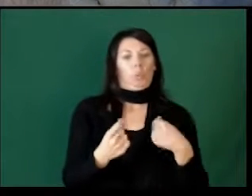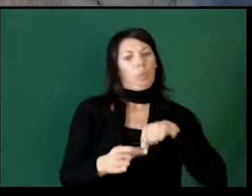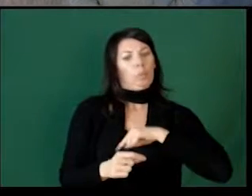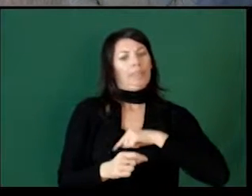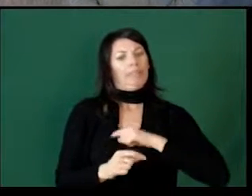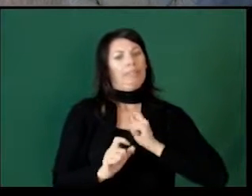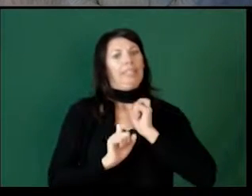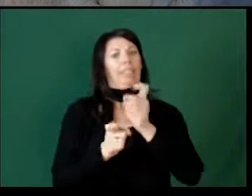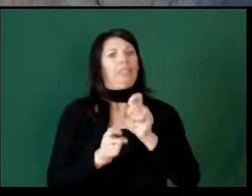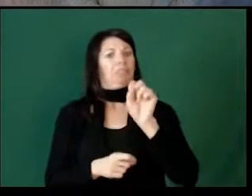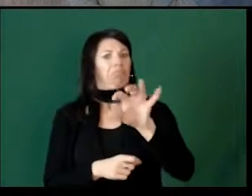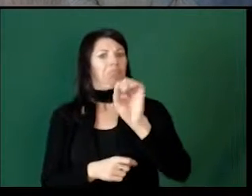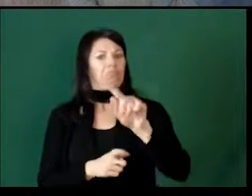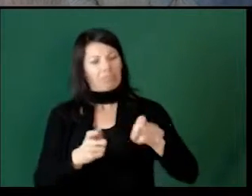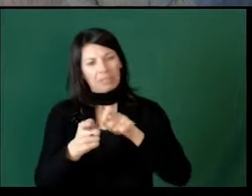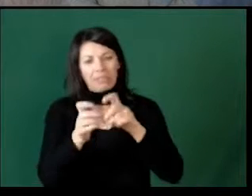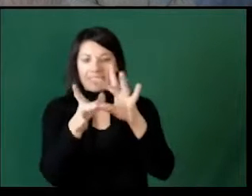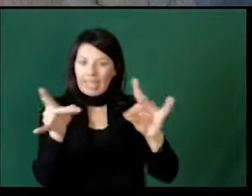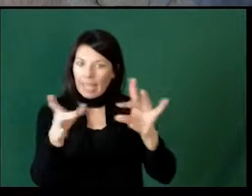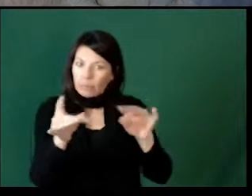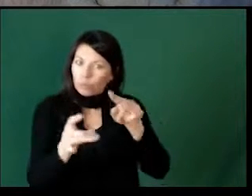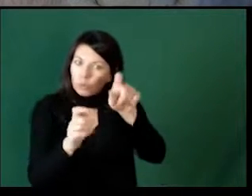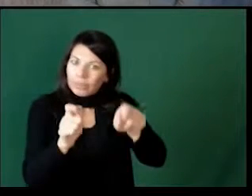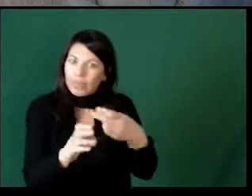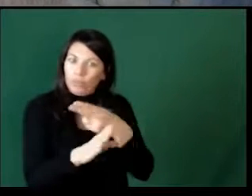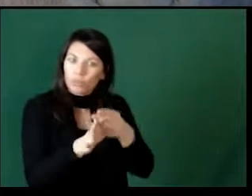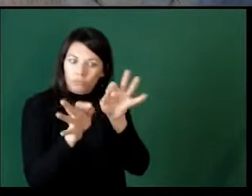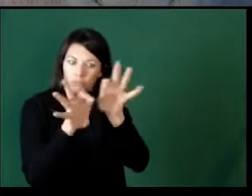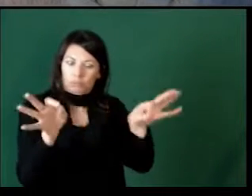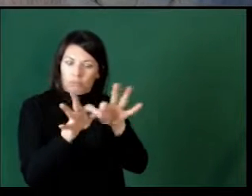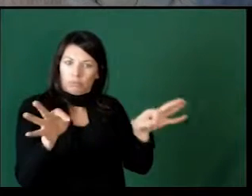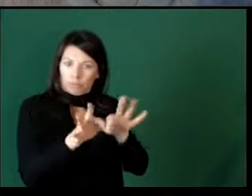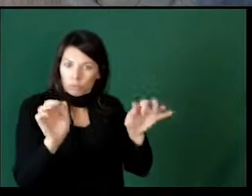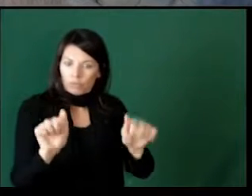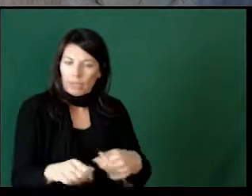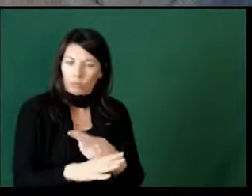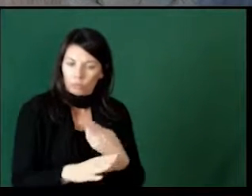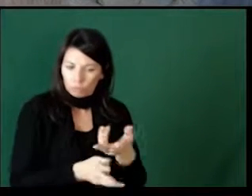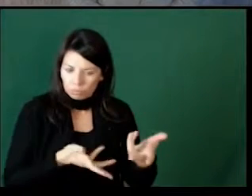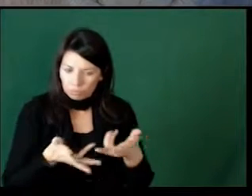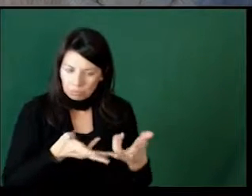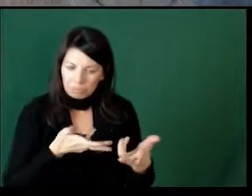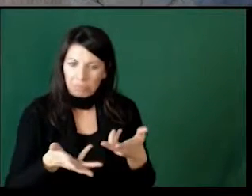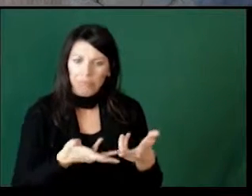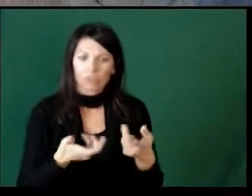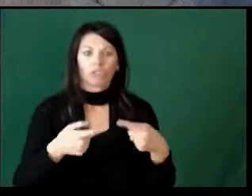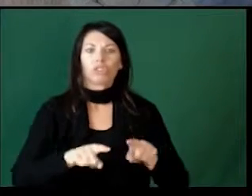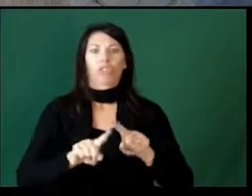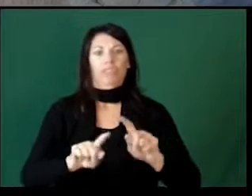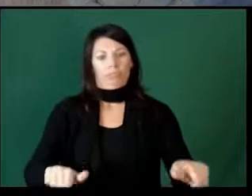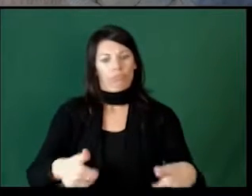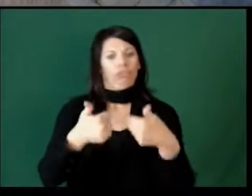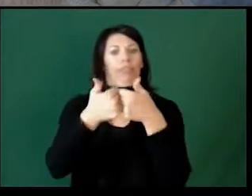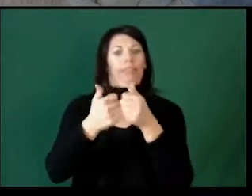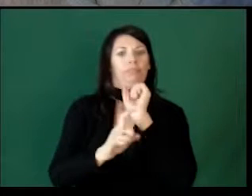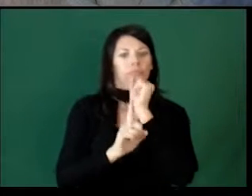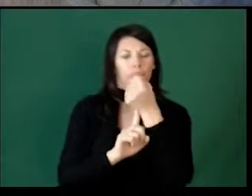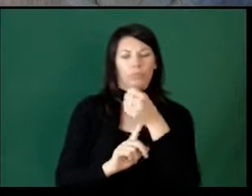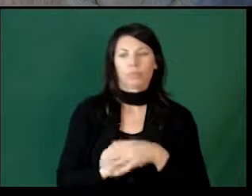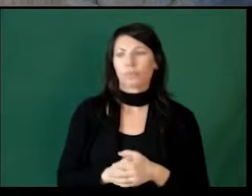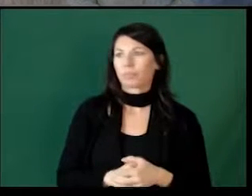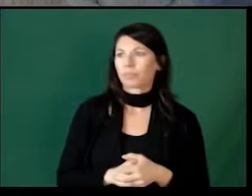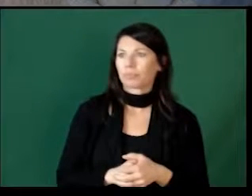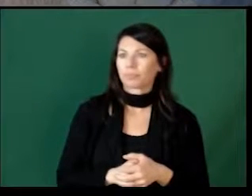We've given you some very specific statements that you can use in some of those challenging